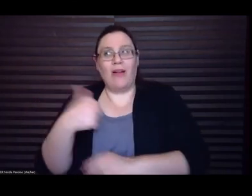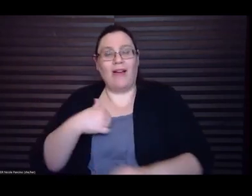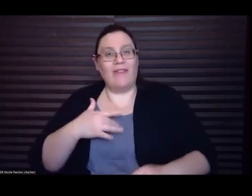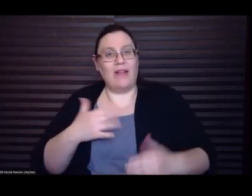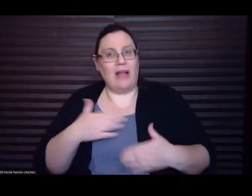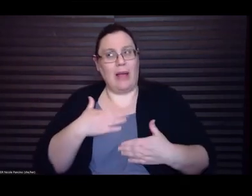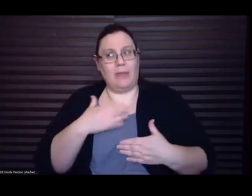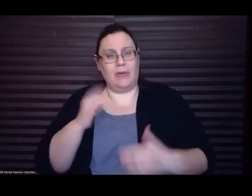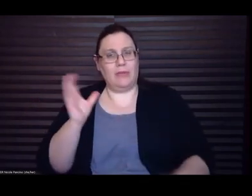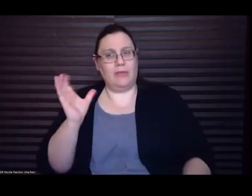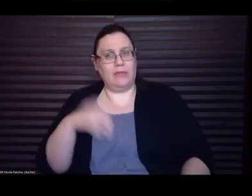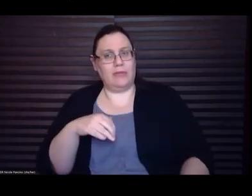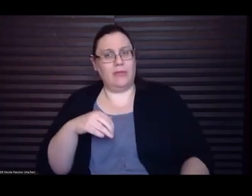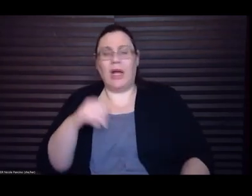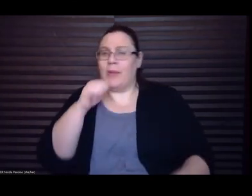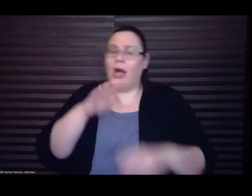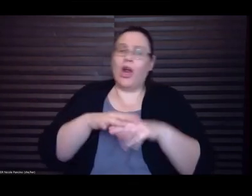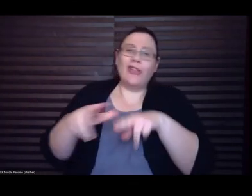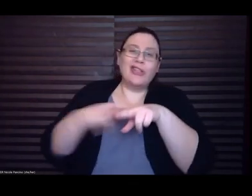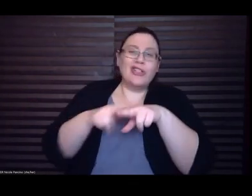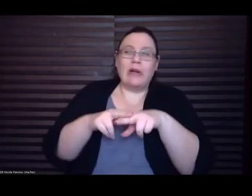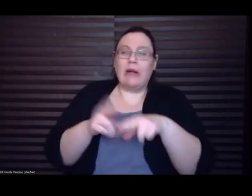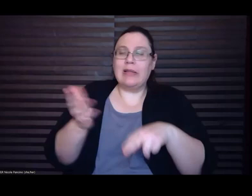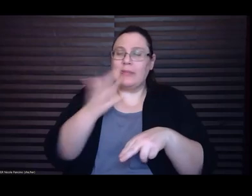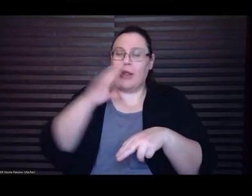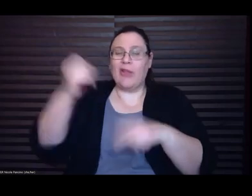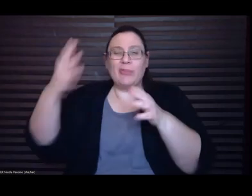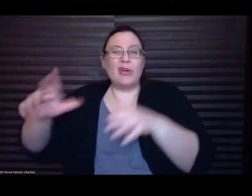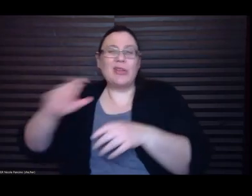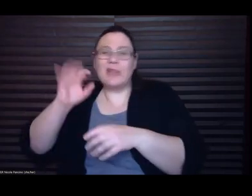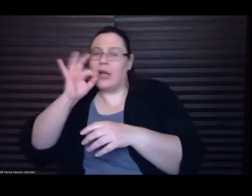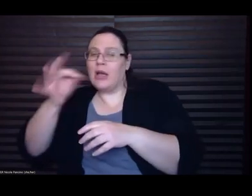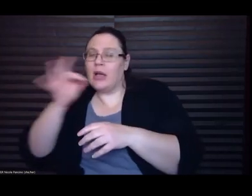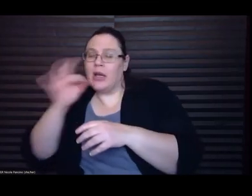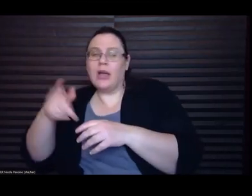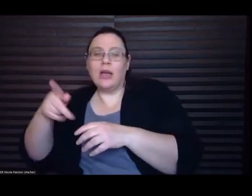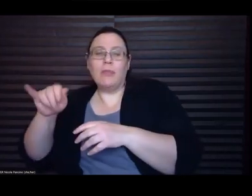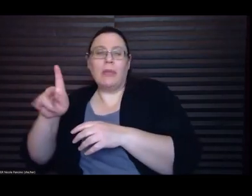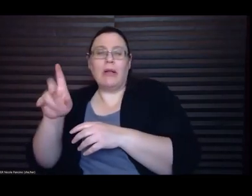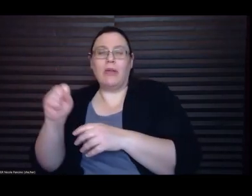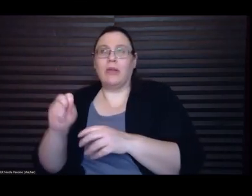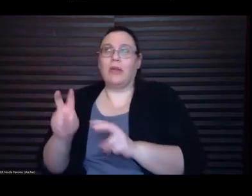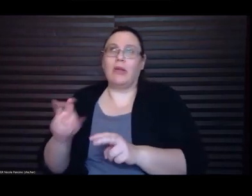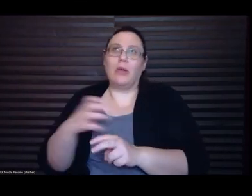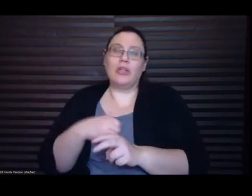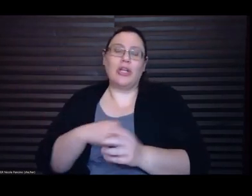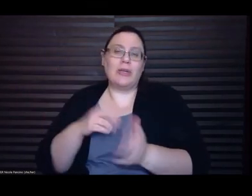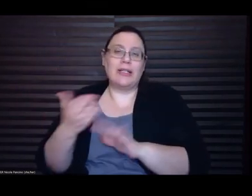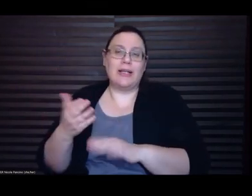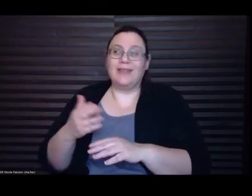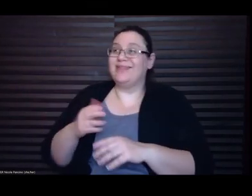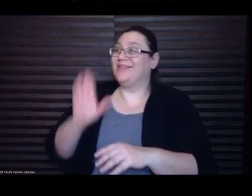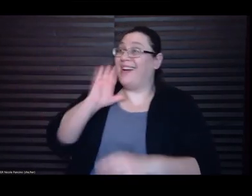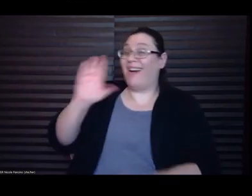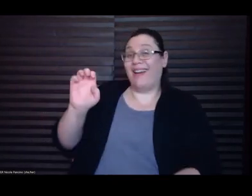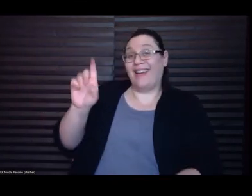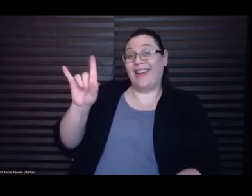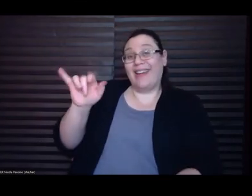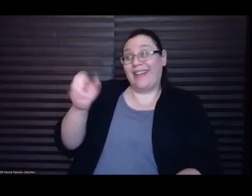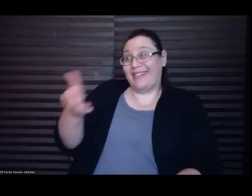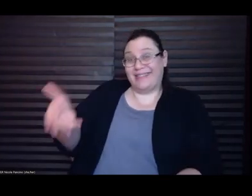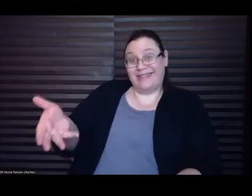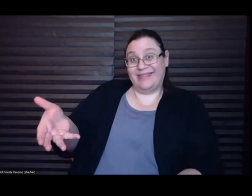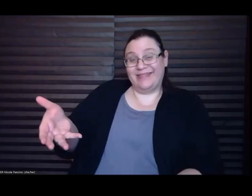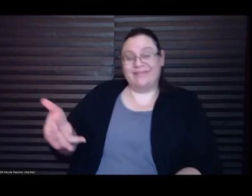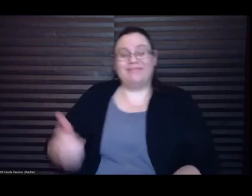wishing I were dead. Edie, I say, extending my hand. I know, he says, his long fingers settling between mine,